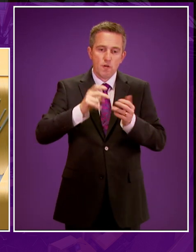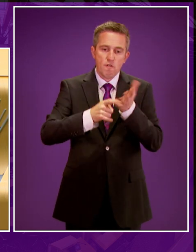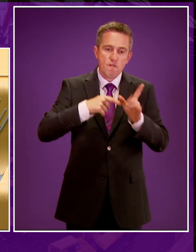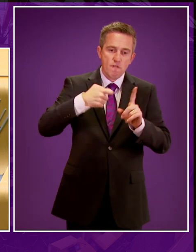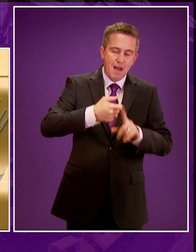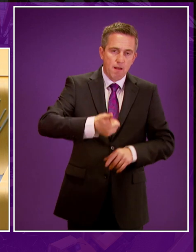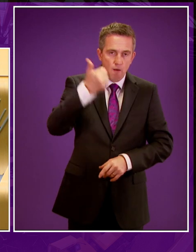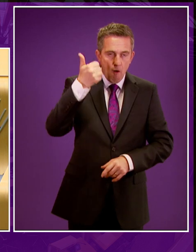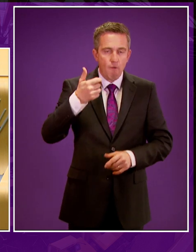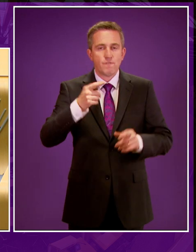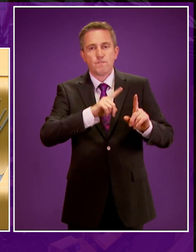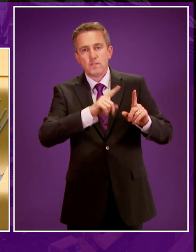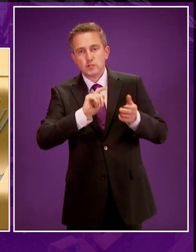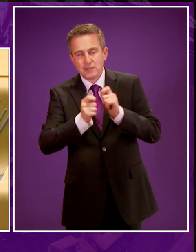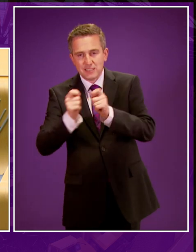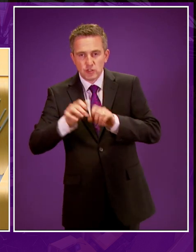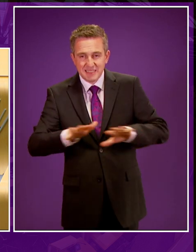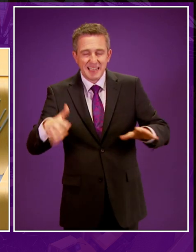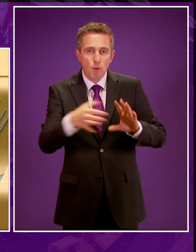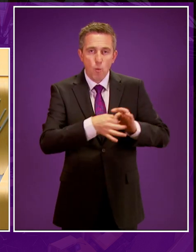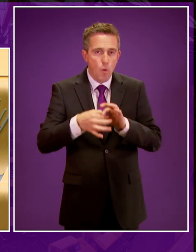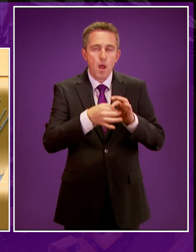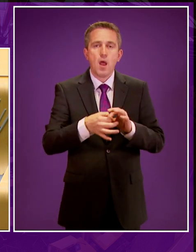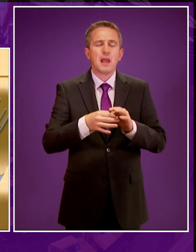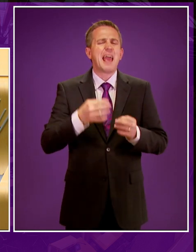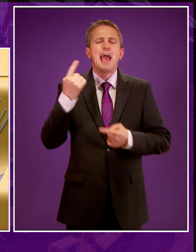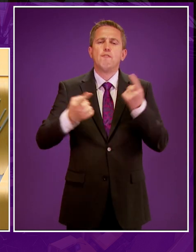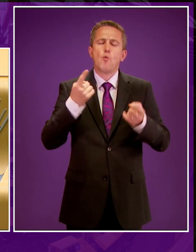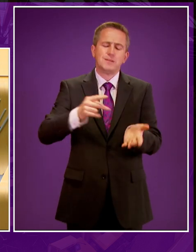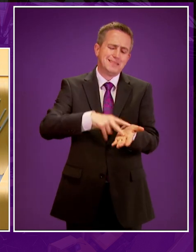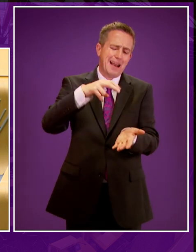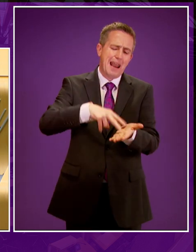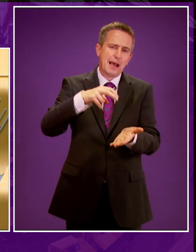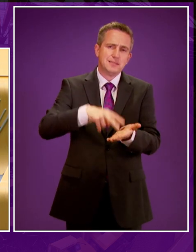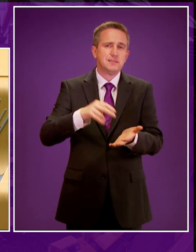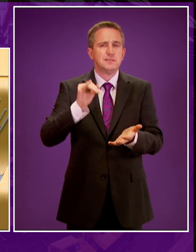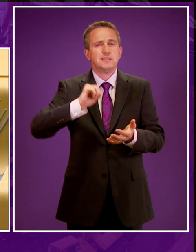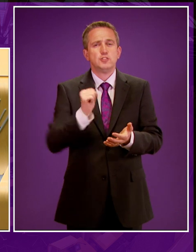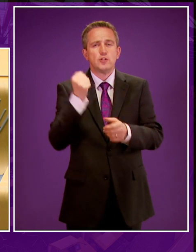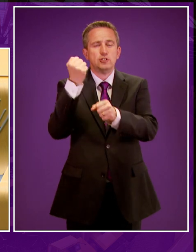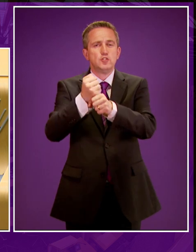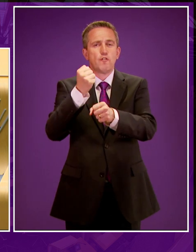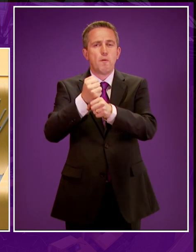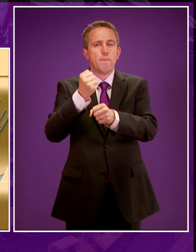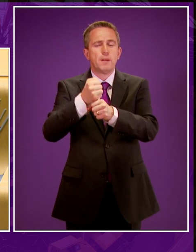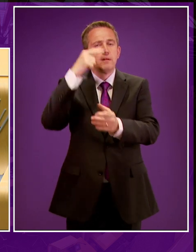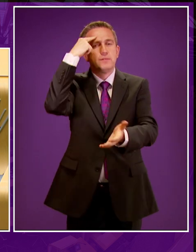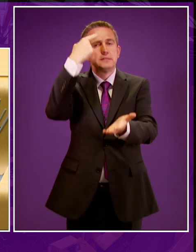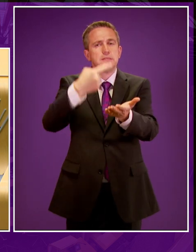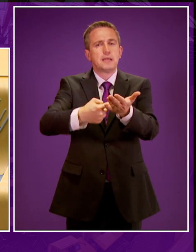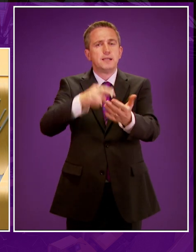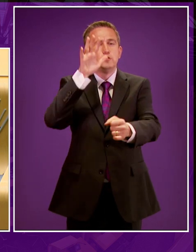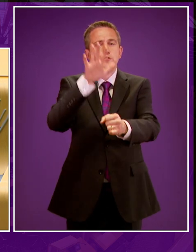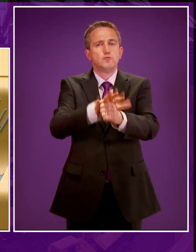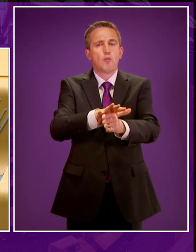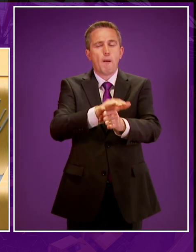to Unison Scotland and the Transition Network, there is a genuine delight about the outcome of the courage of the Scottish Government to take the decision to